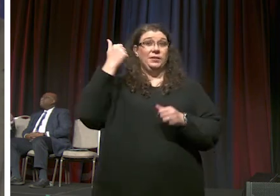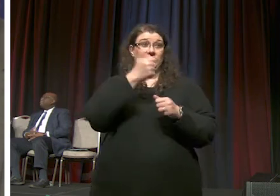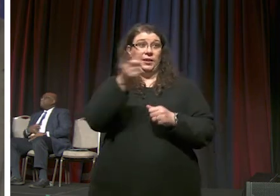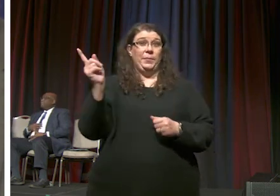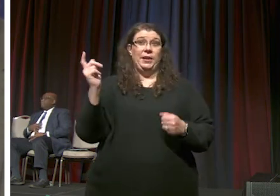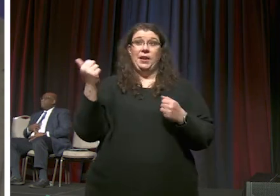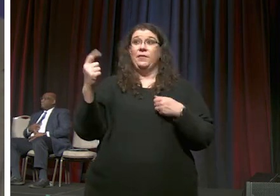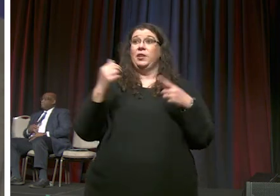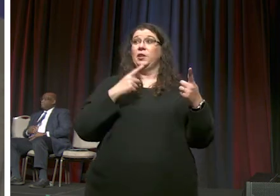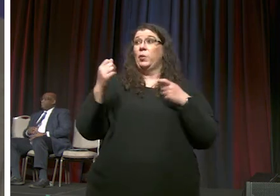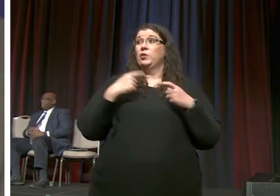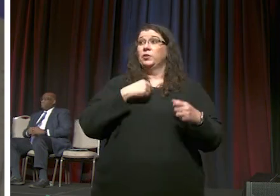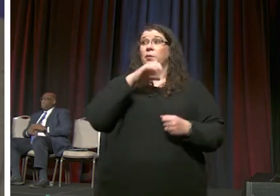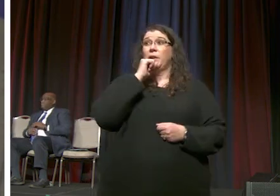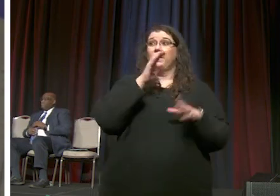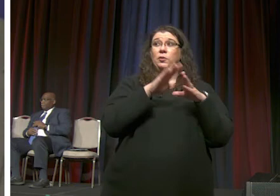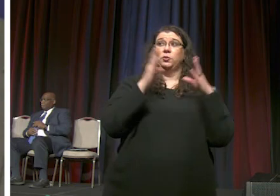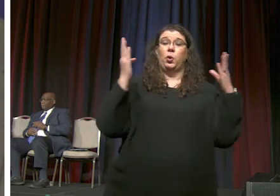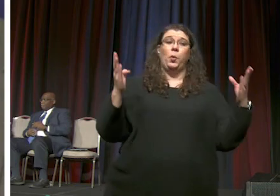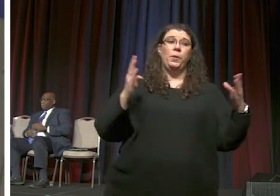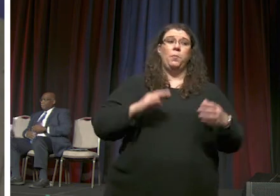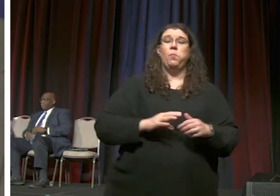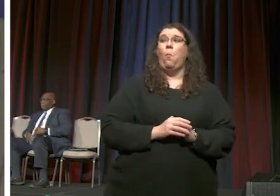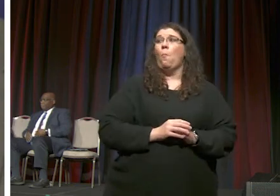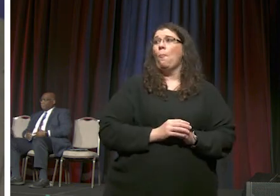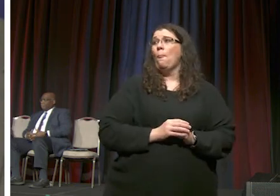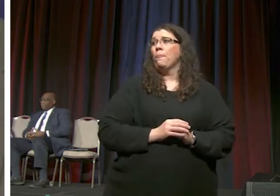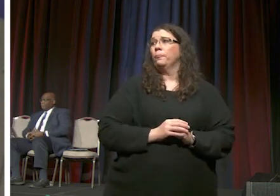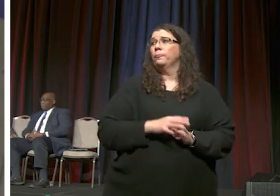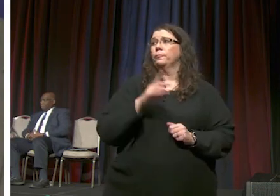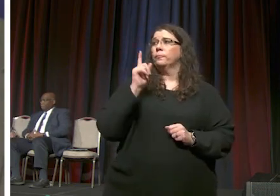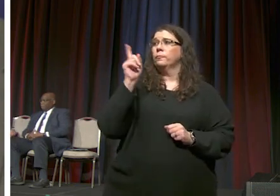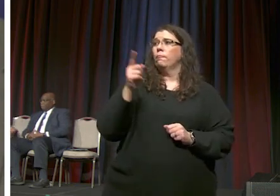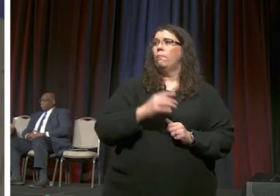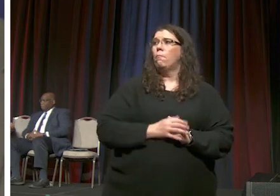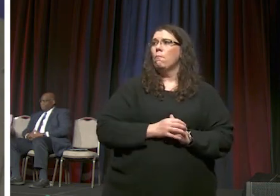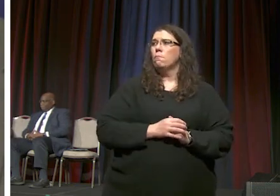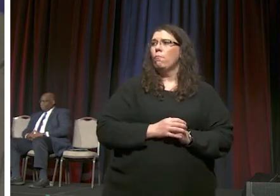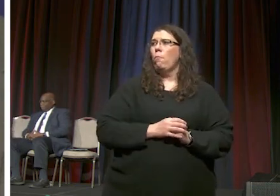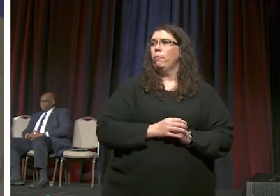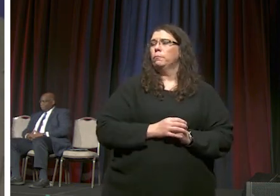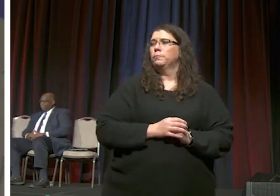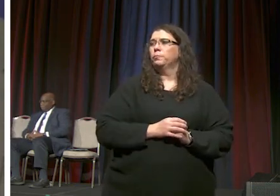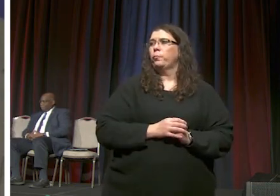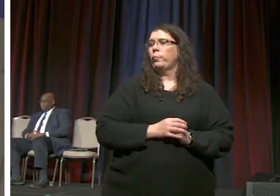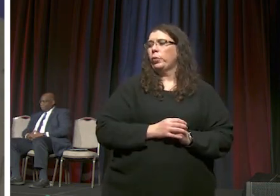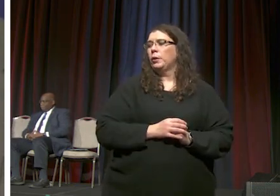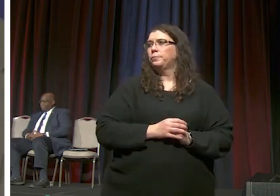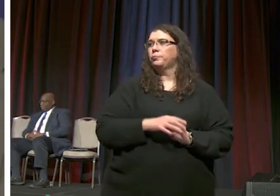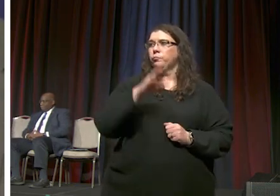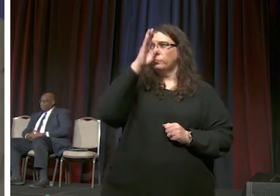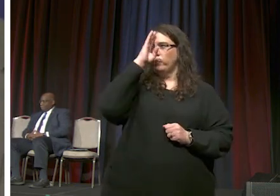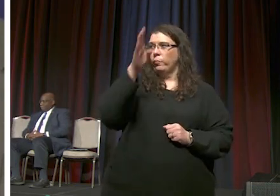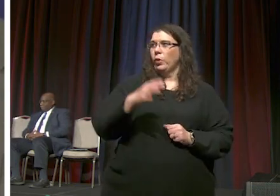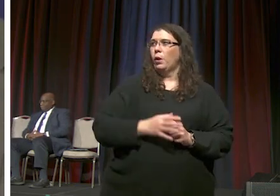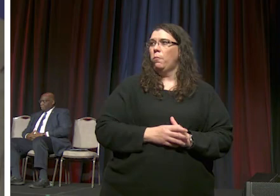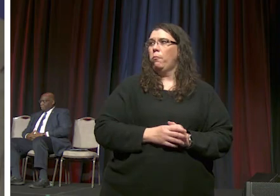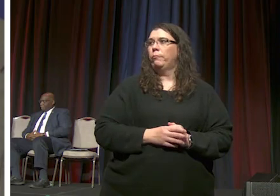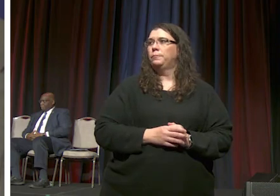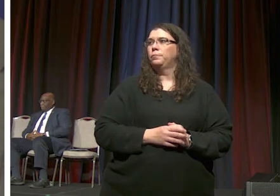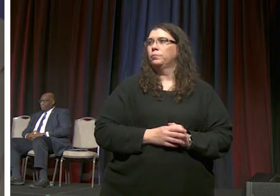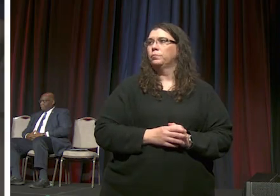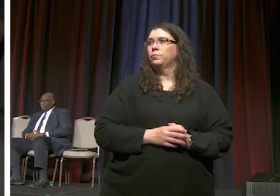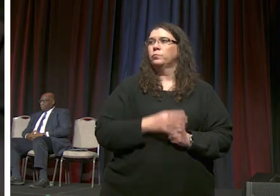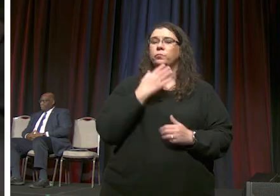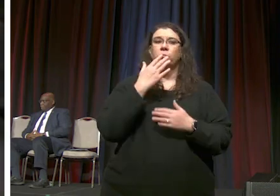have any questions the microphones are open all right hi please ask your question